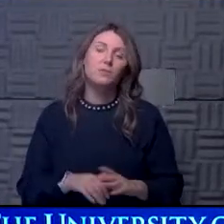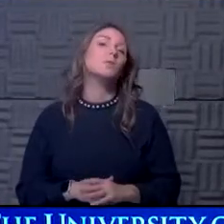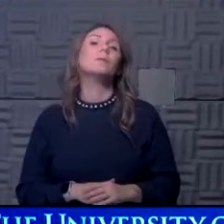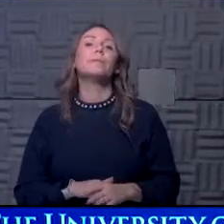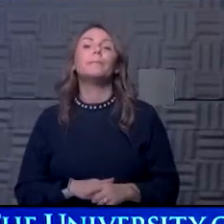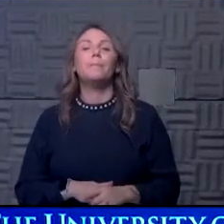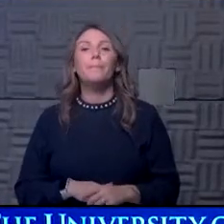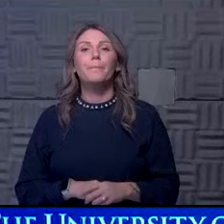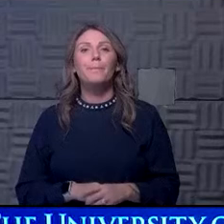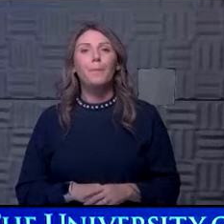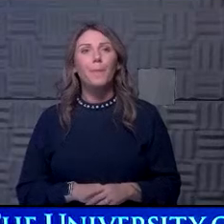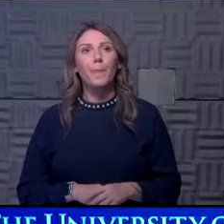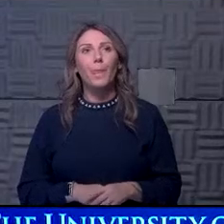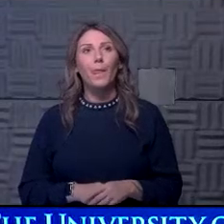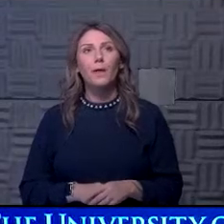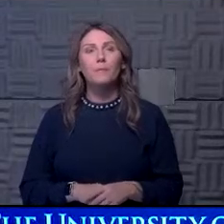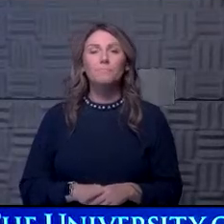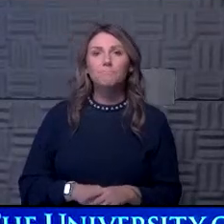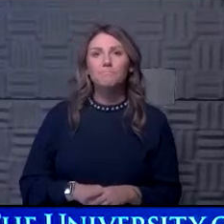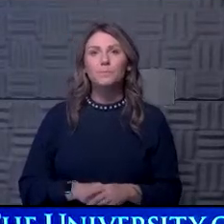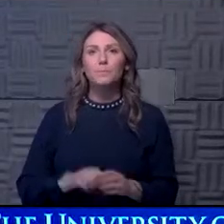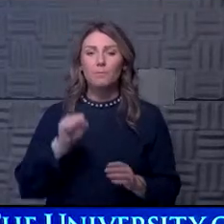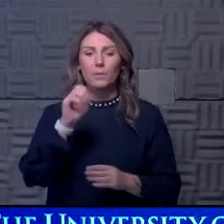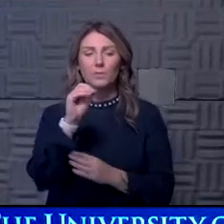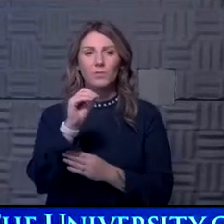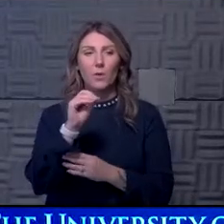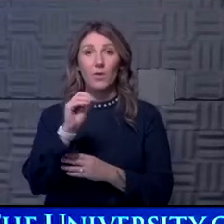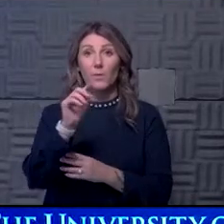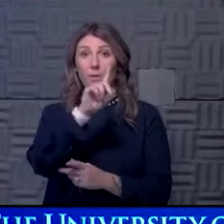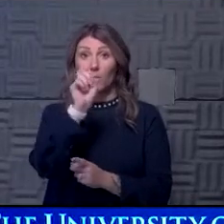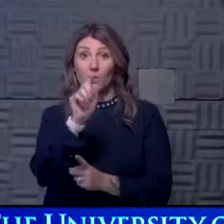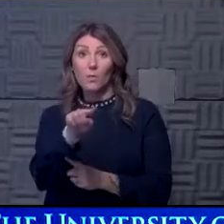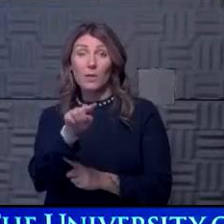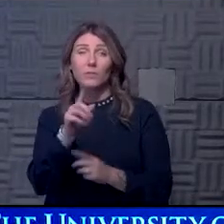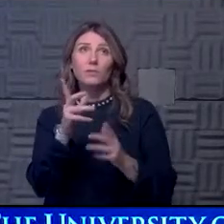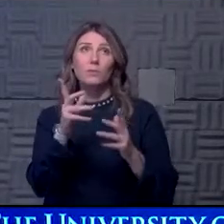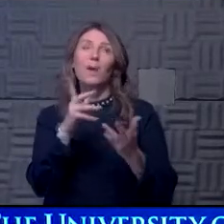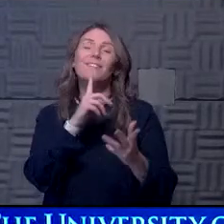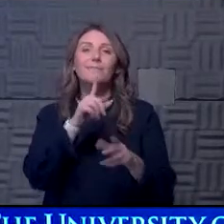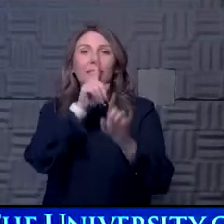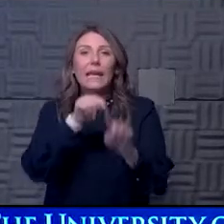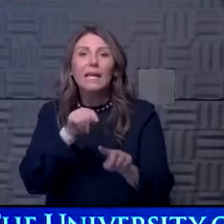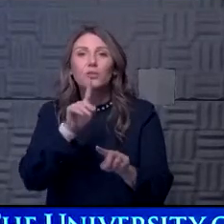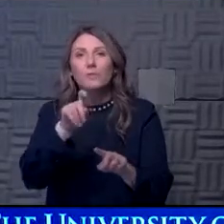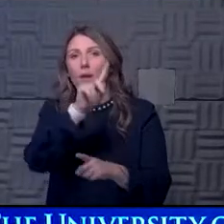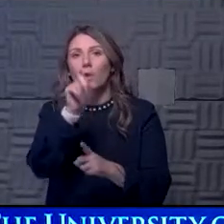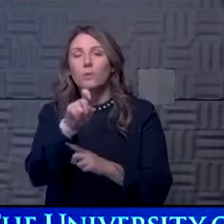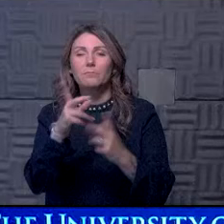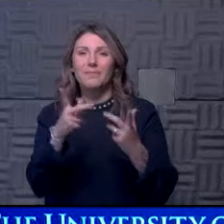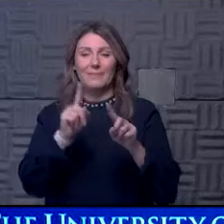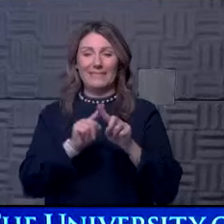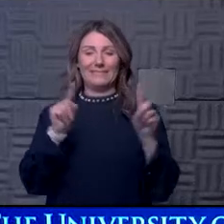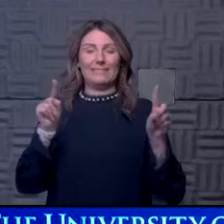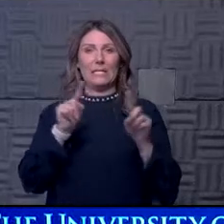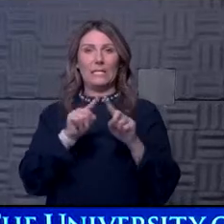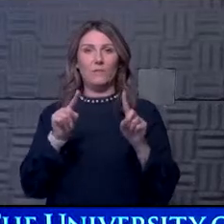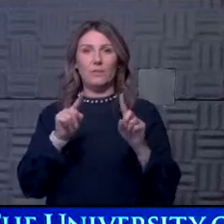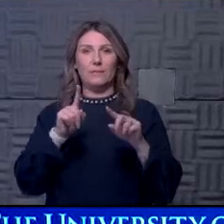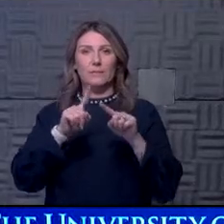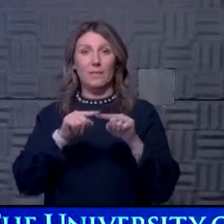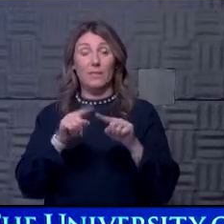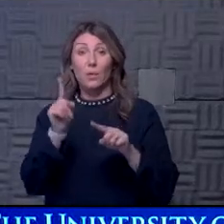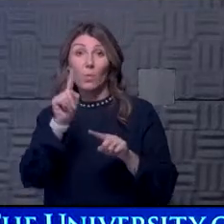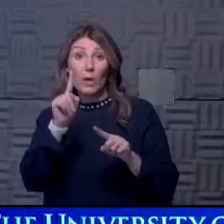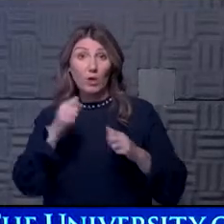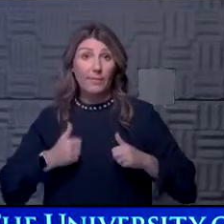and so, um, the question might look, or the answer to that question might look different depending on